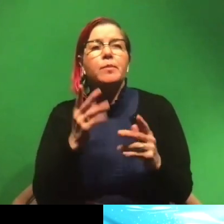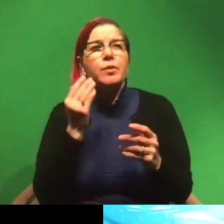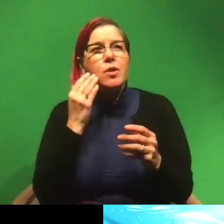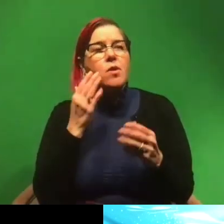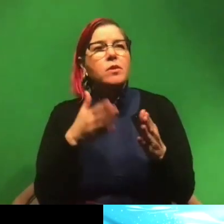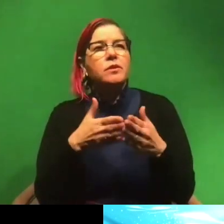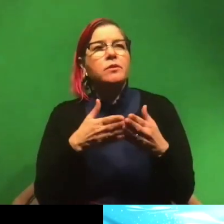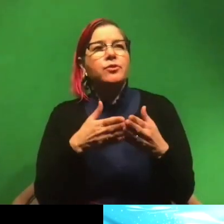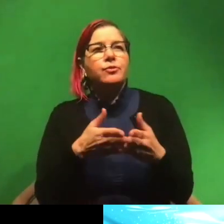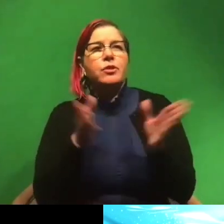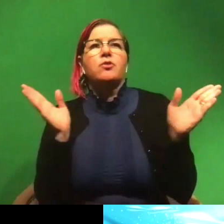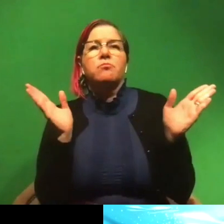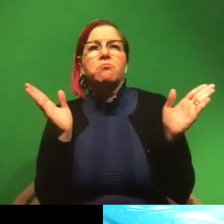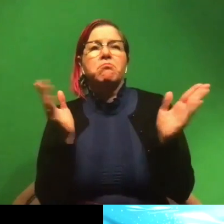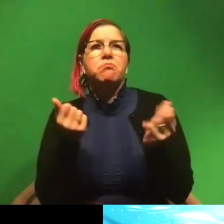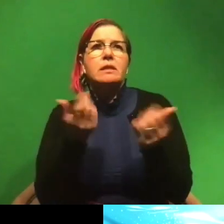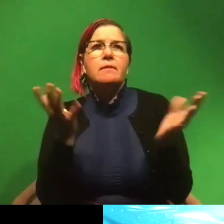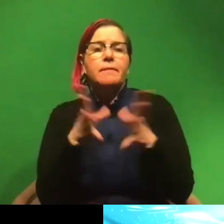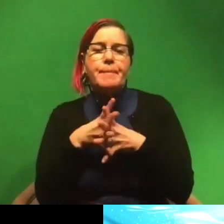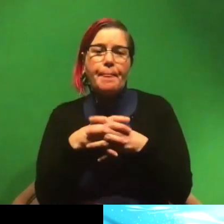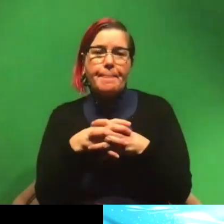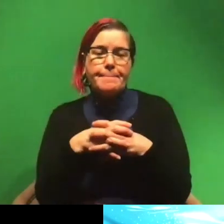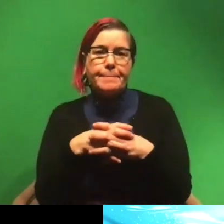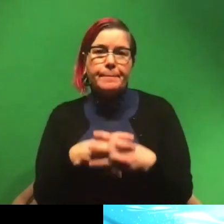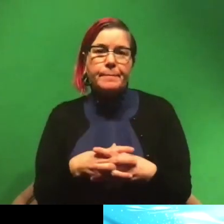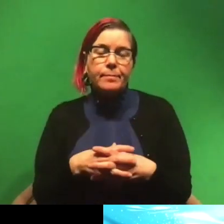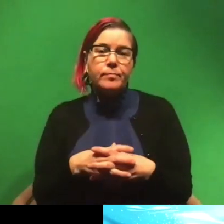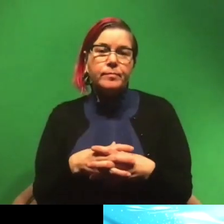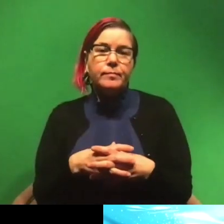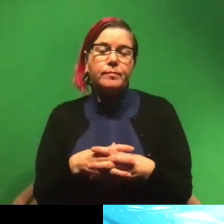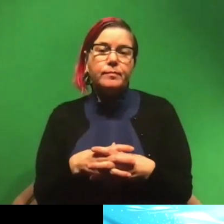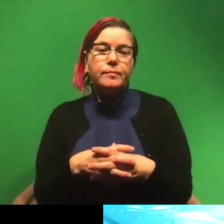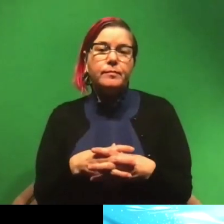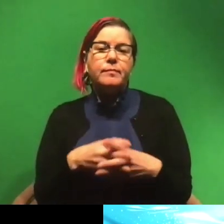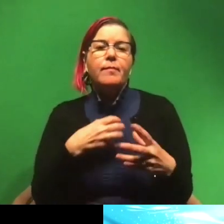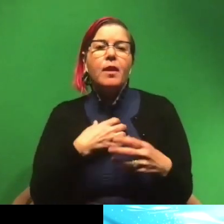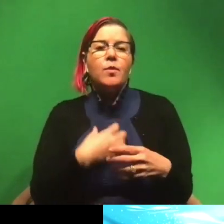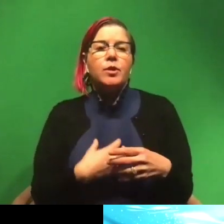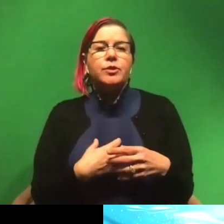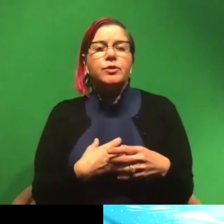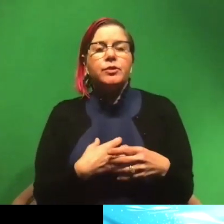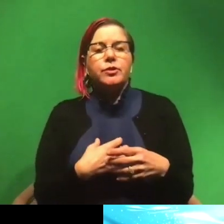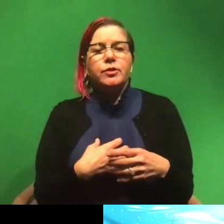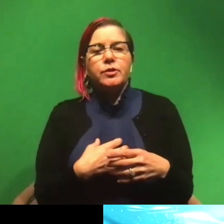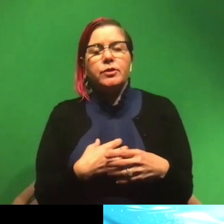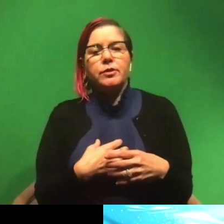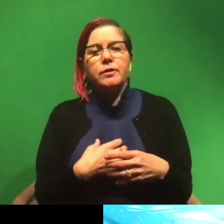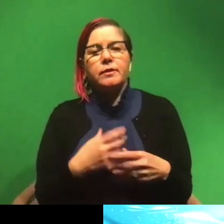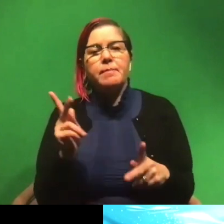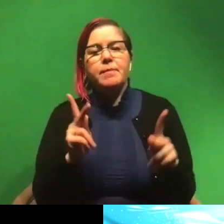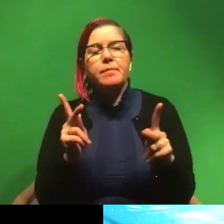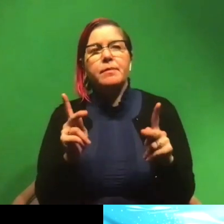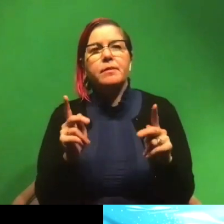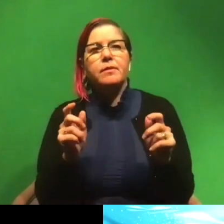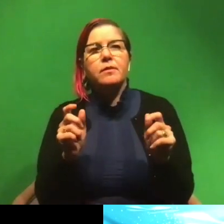in general, I wish people would be able to